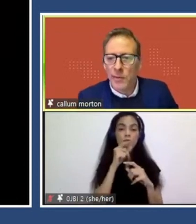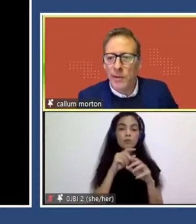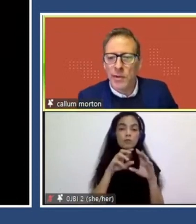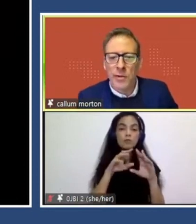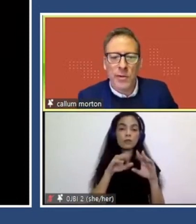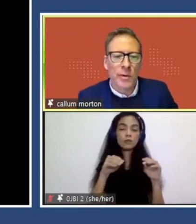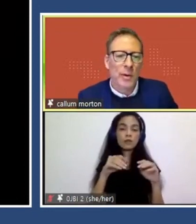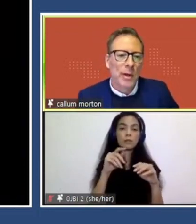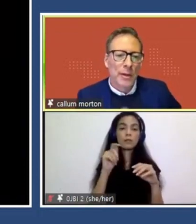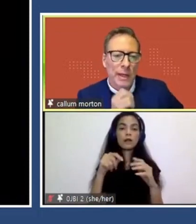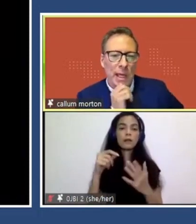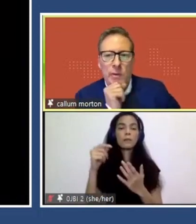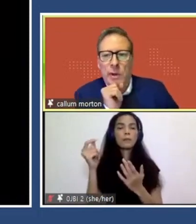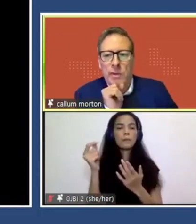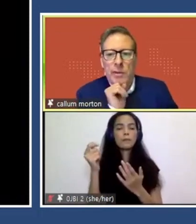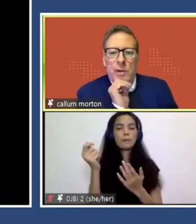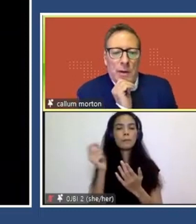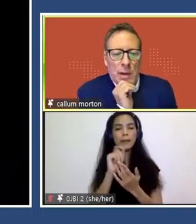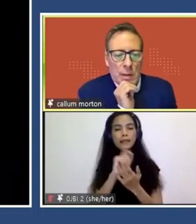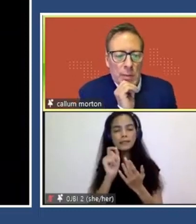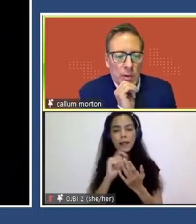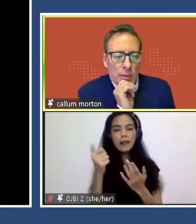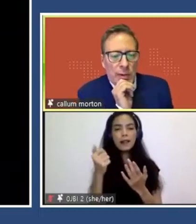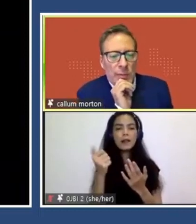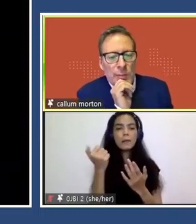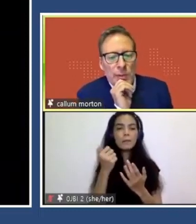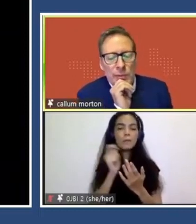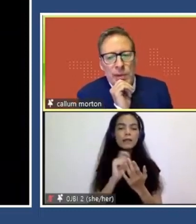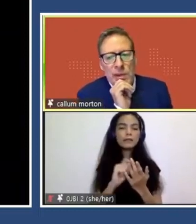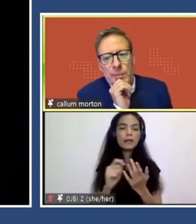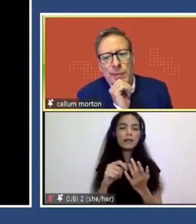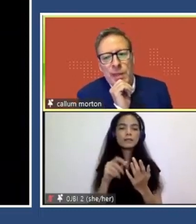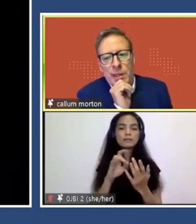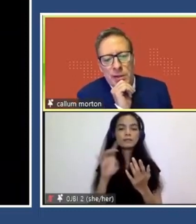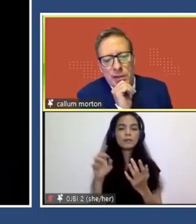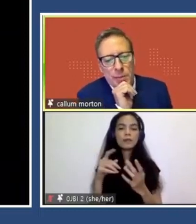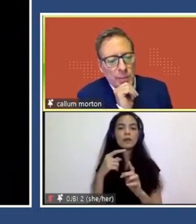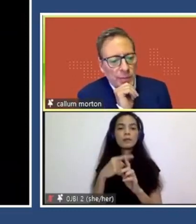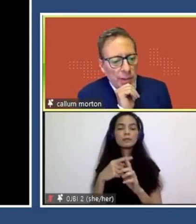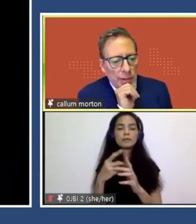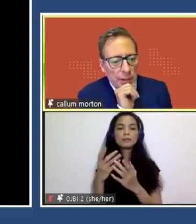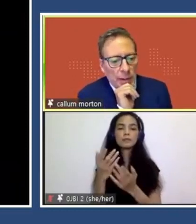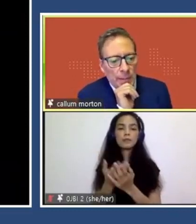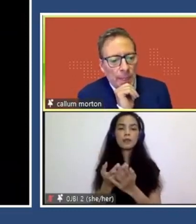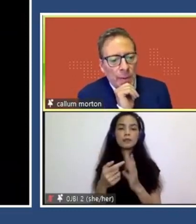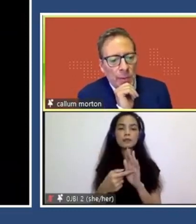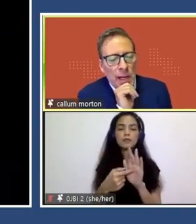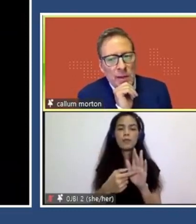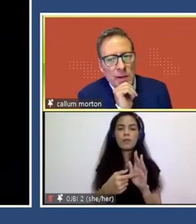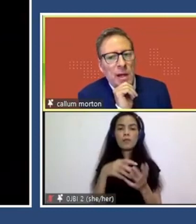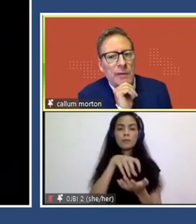including the large pencil that I showed you. So they came to us and we worked with them to build this pavilion, this temporary pavilion